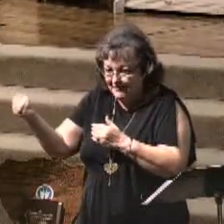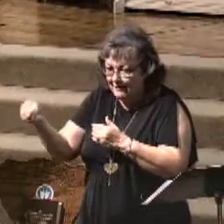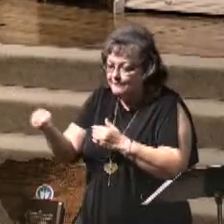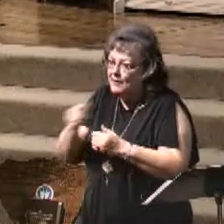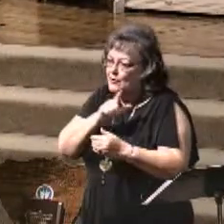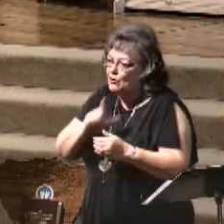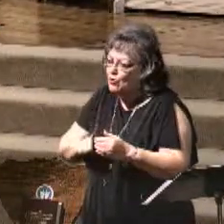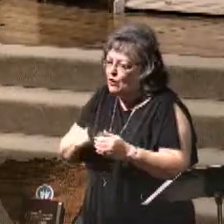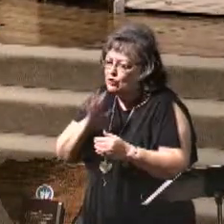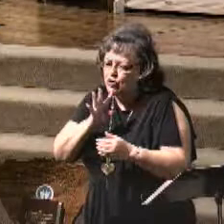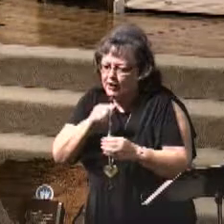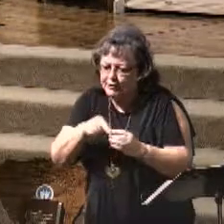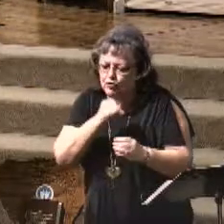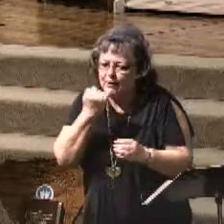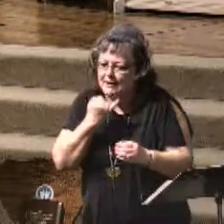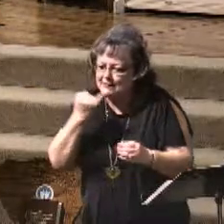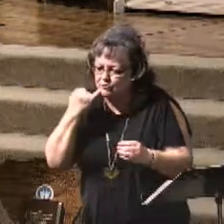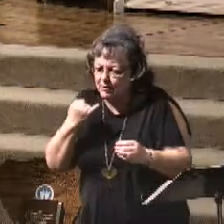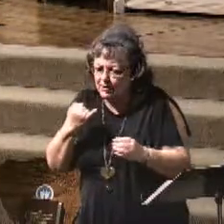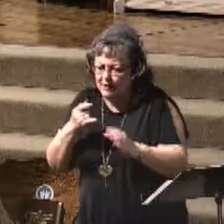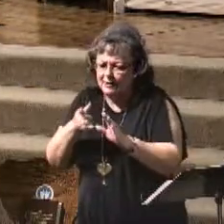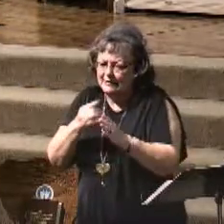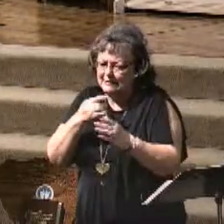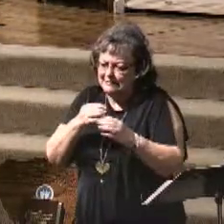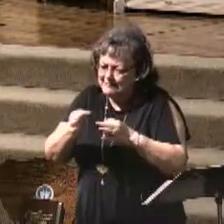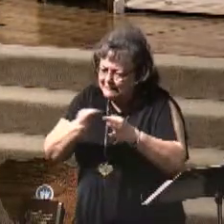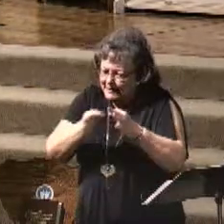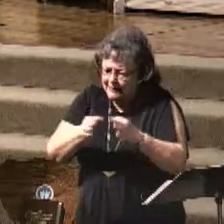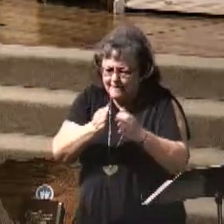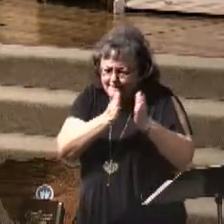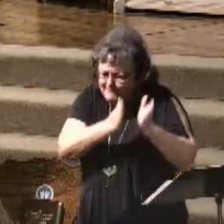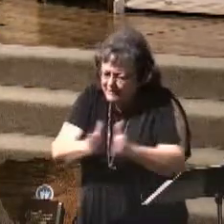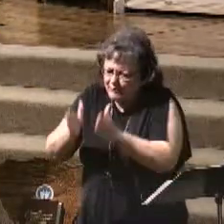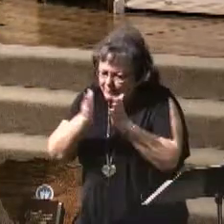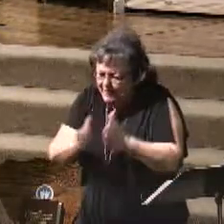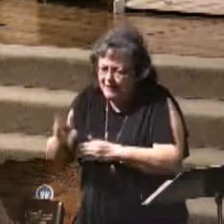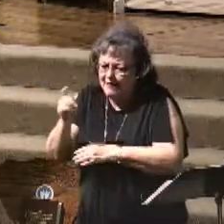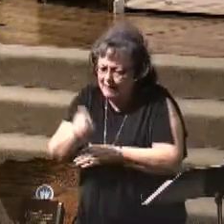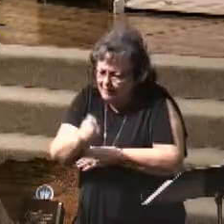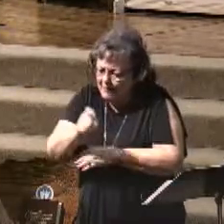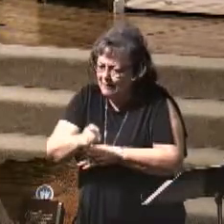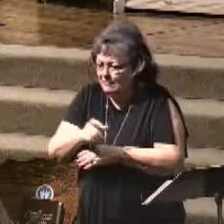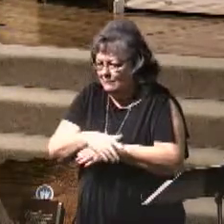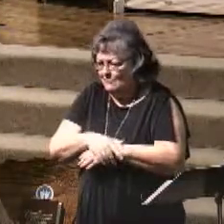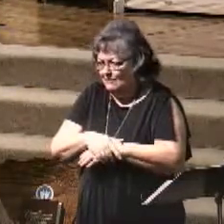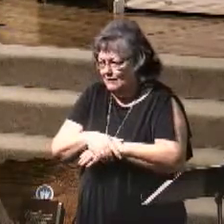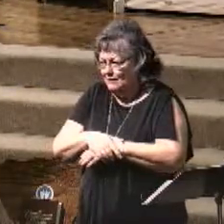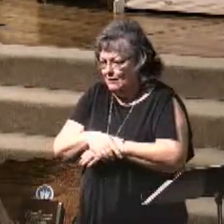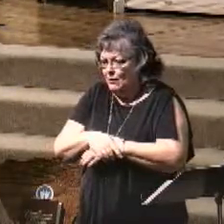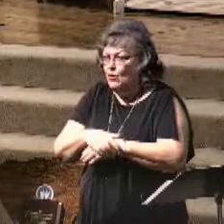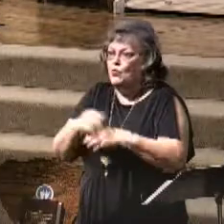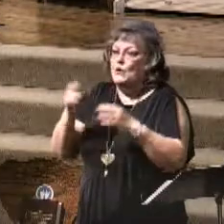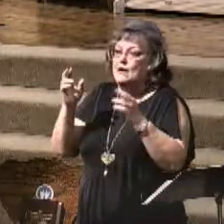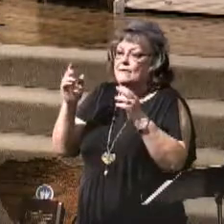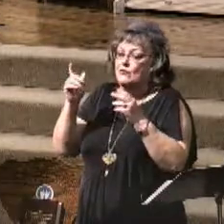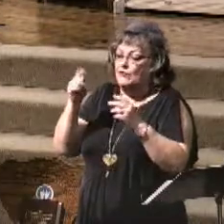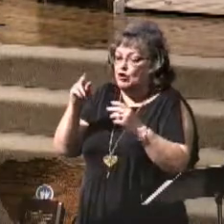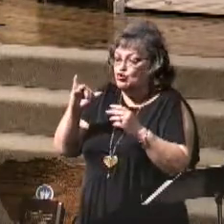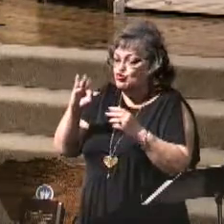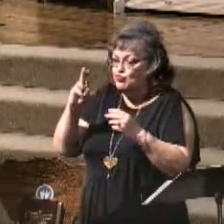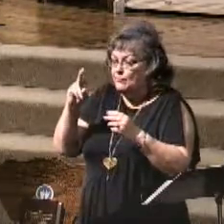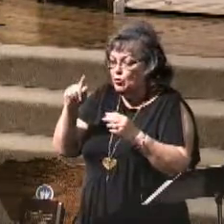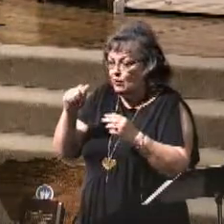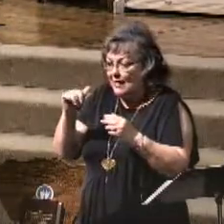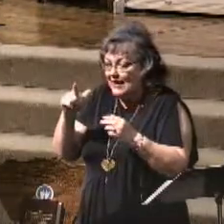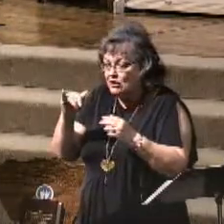to Israel, and He's telling them to be prepared because it's as if whenever the tribulation picks up, it's